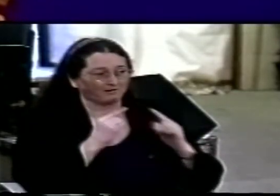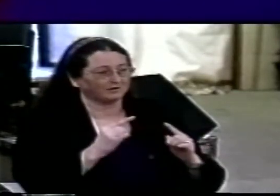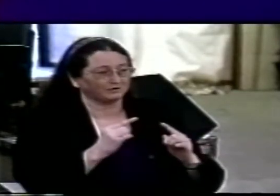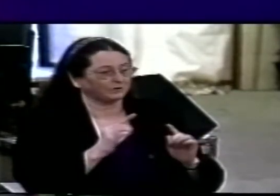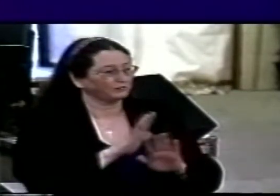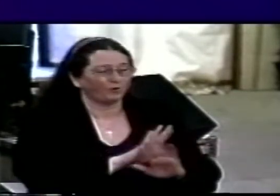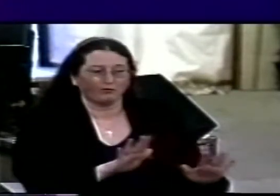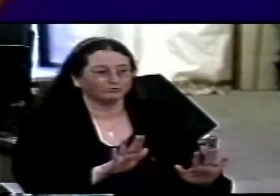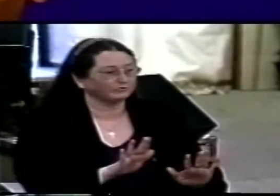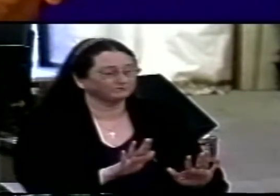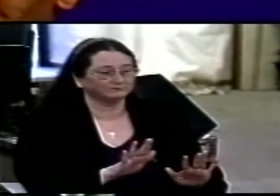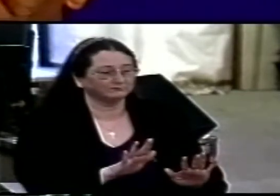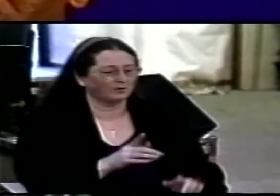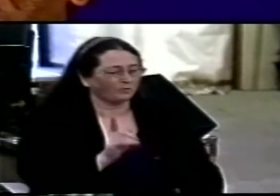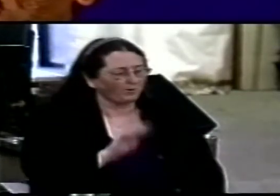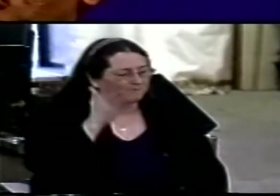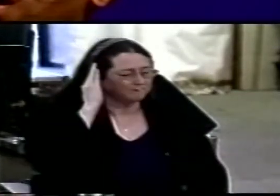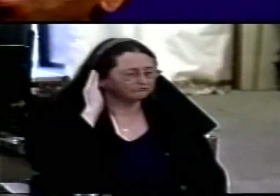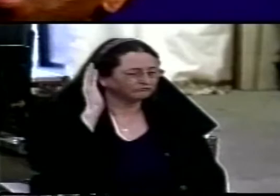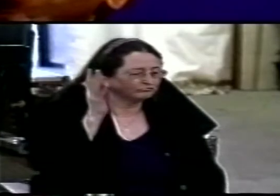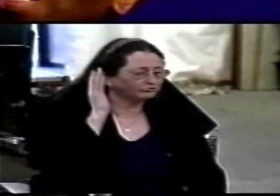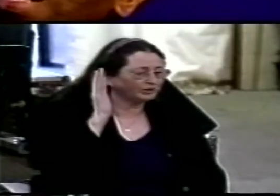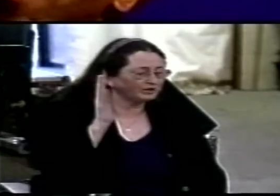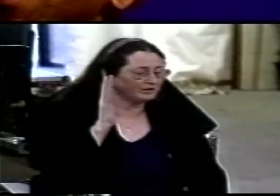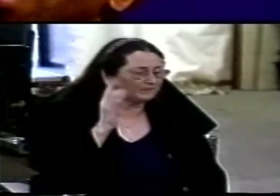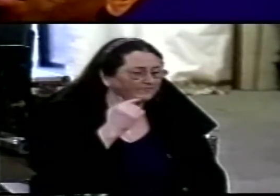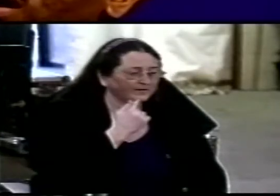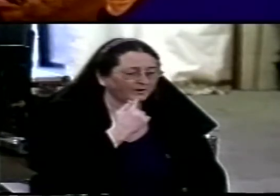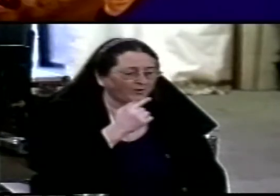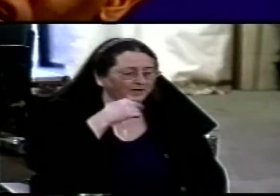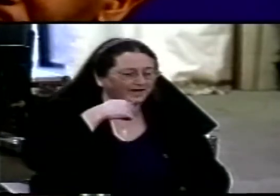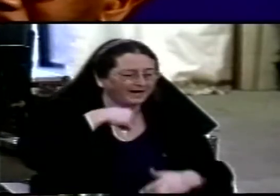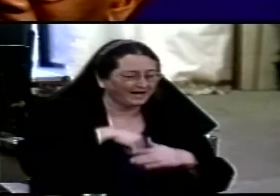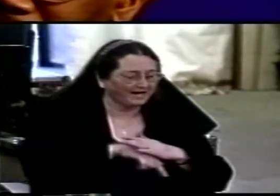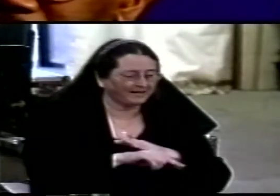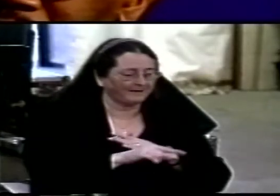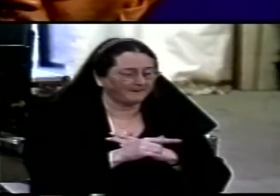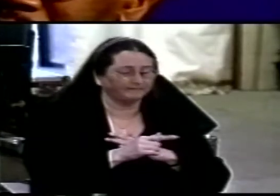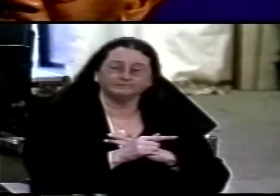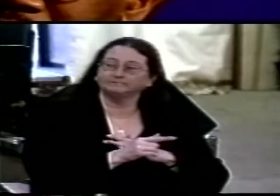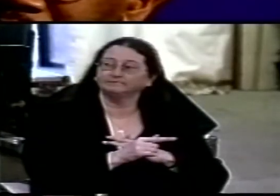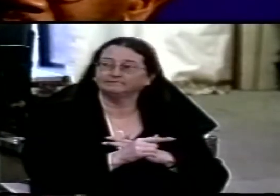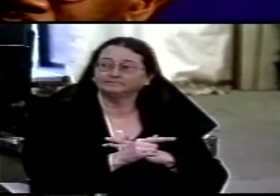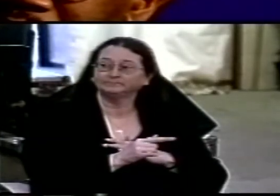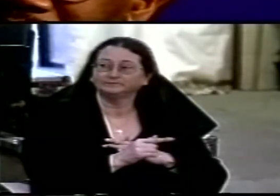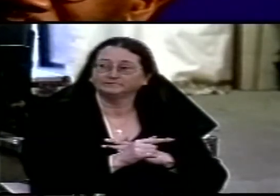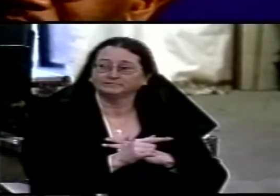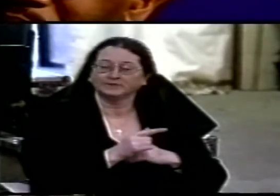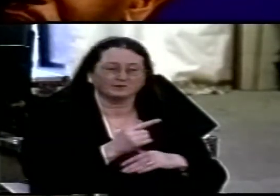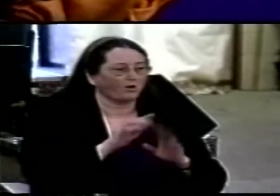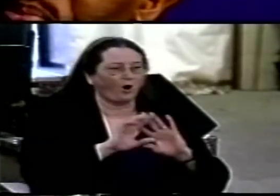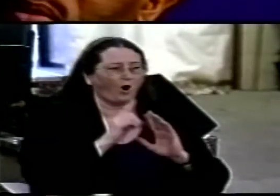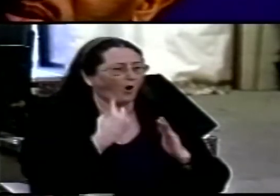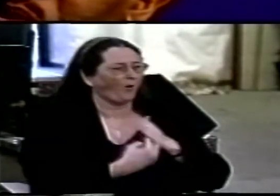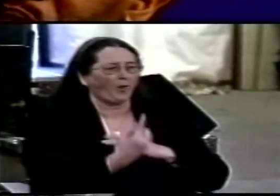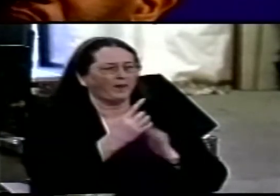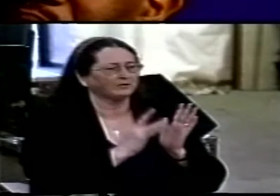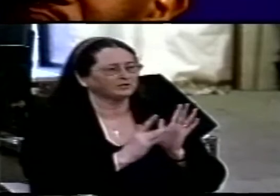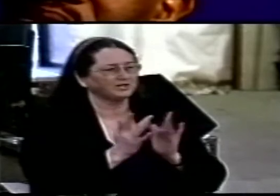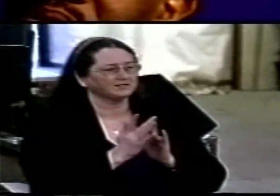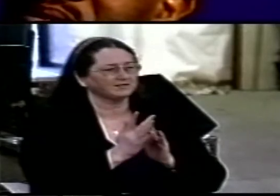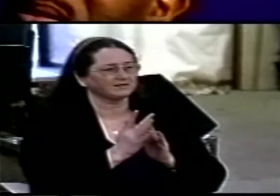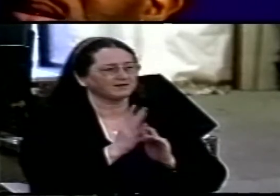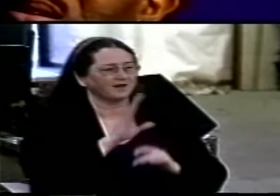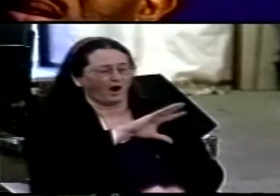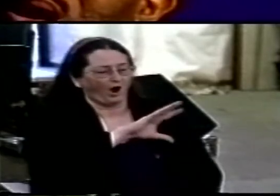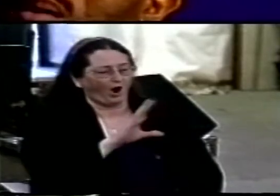That what we preach is not in and of itself Jesus. There's an African proverb which says